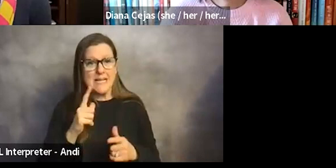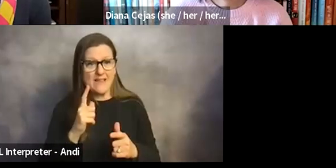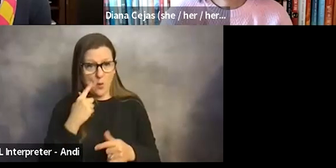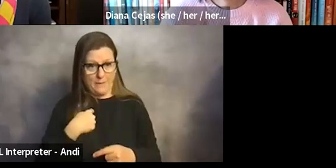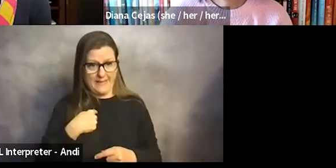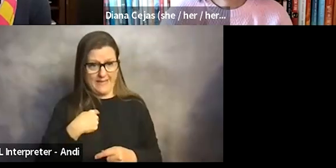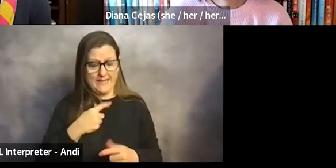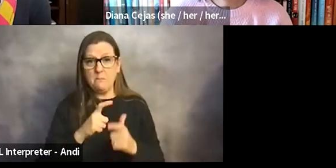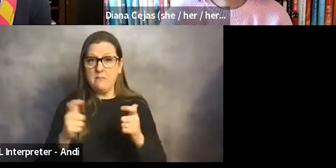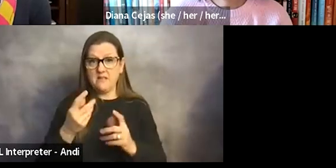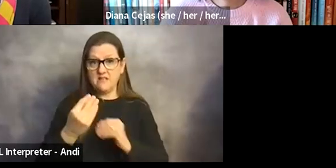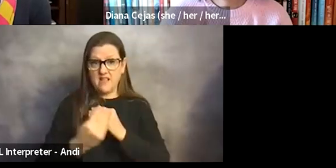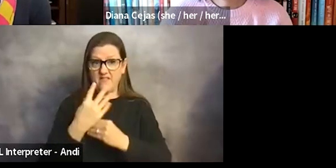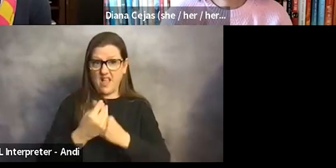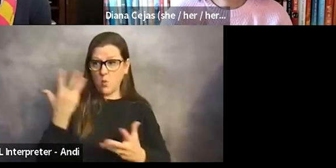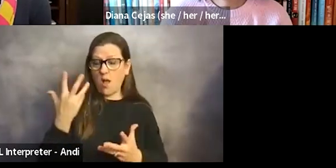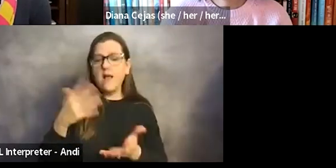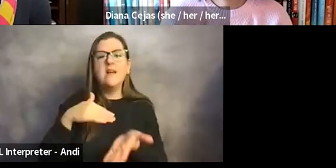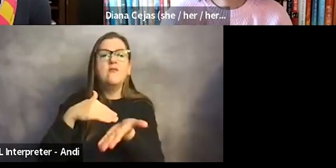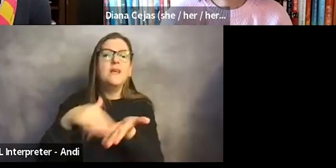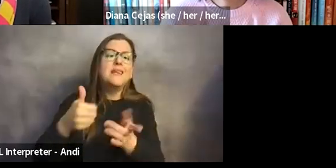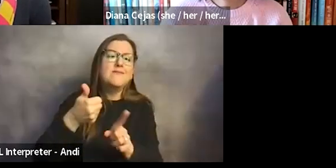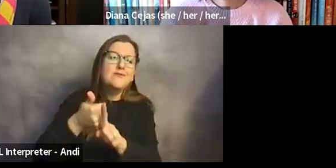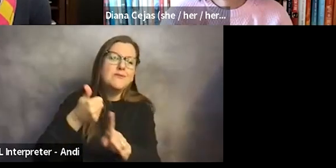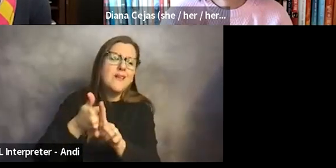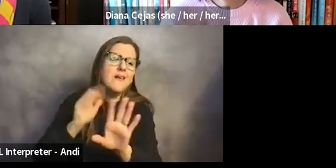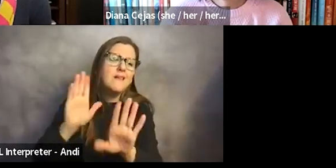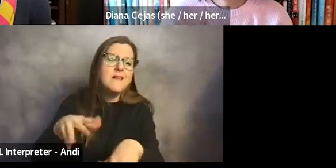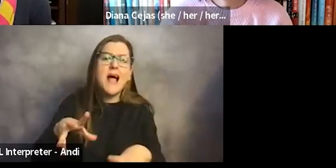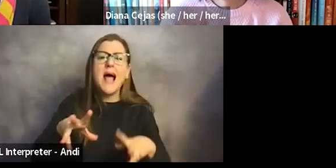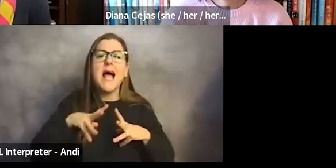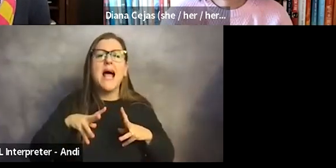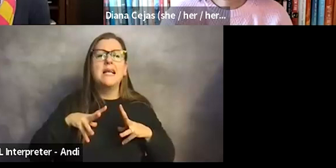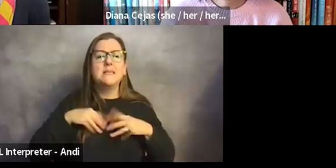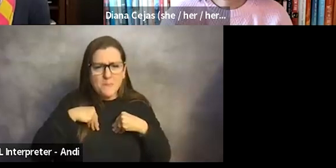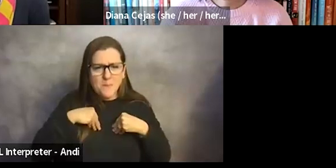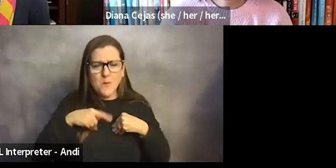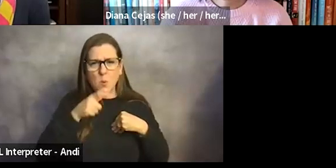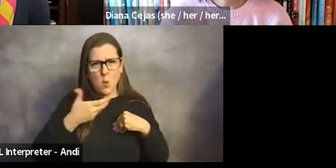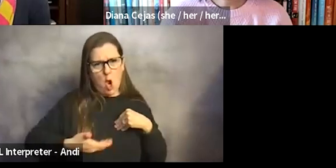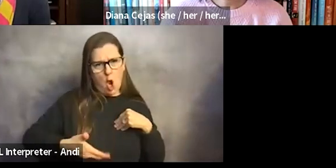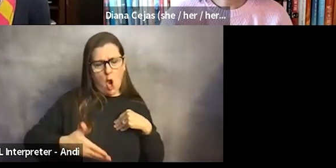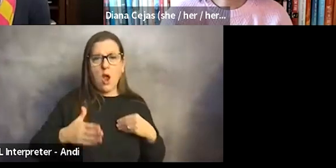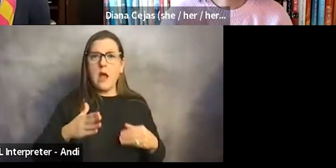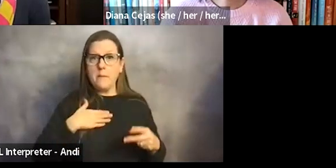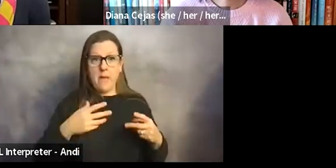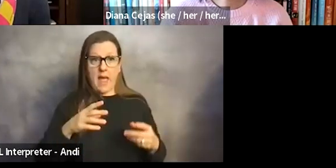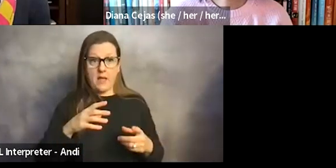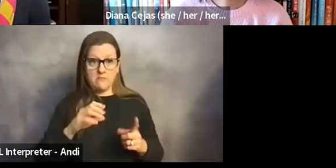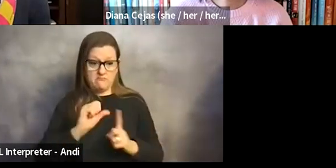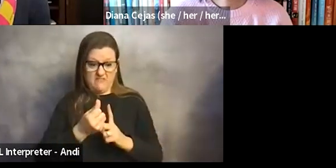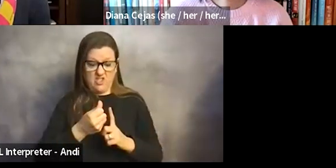have liked to have told myself is forgive yourself and embrace who you are, because my condition is not as physically obvious.